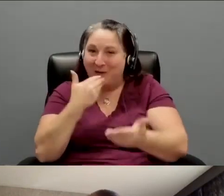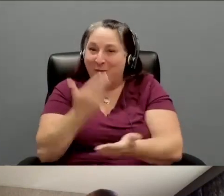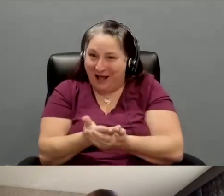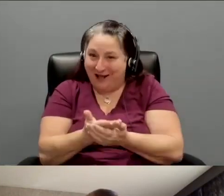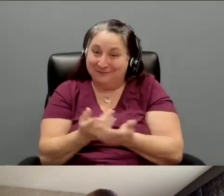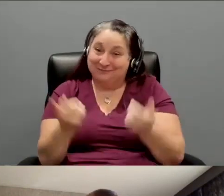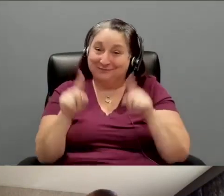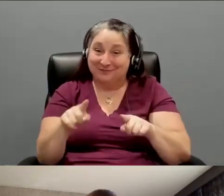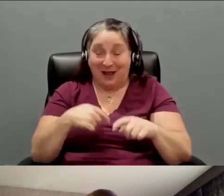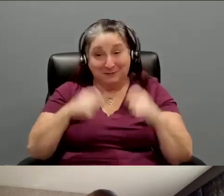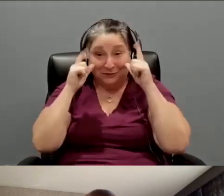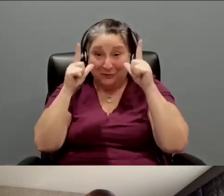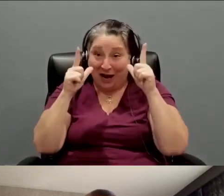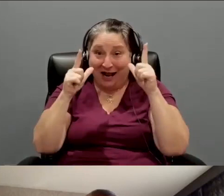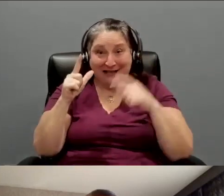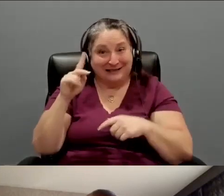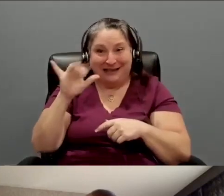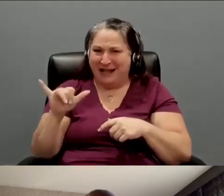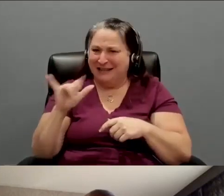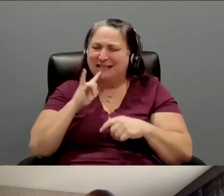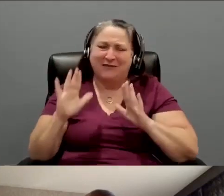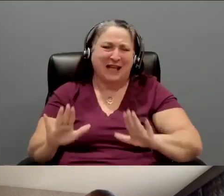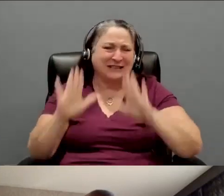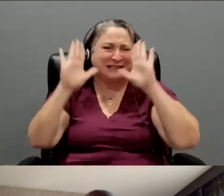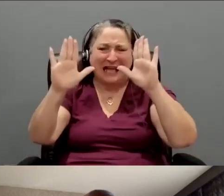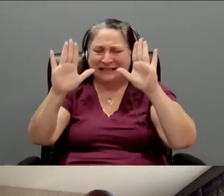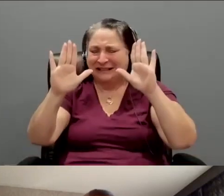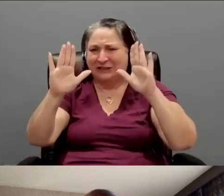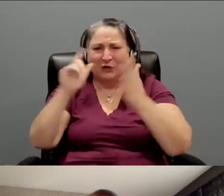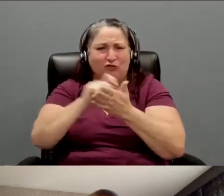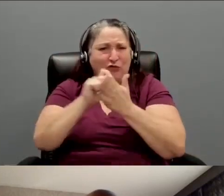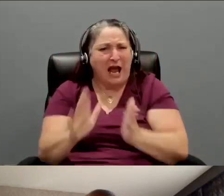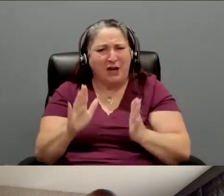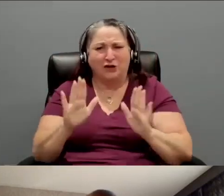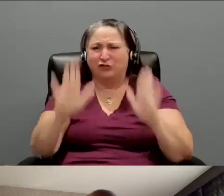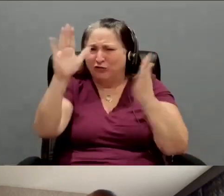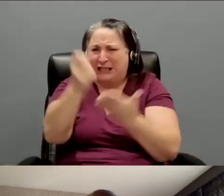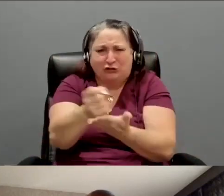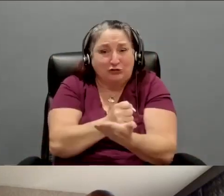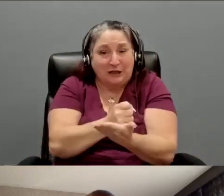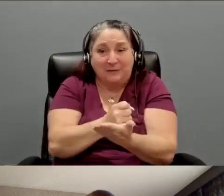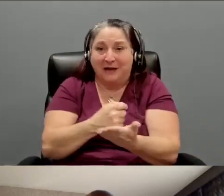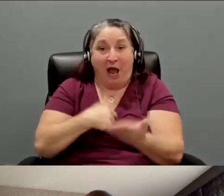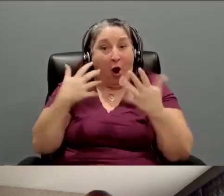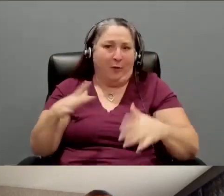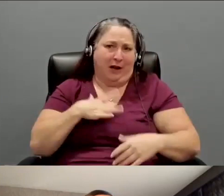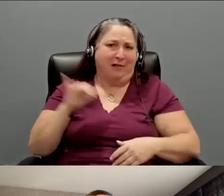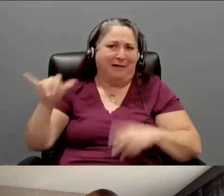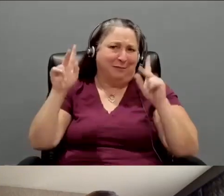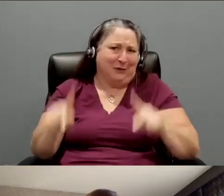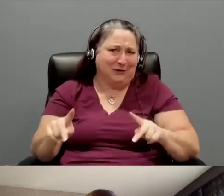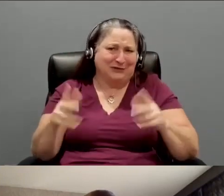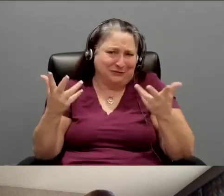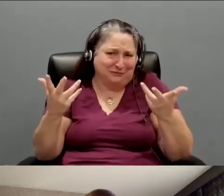unsurprisingly that Kelly is a fantastic writer and that was a really good script. And it was like, okay, you know, I already liked this person and